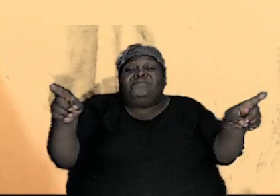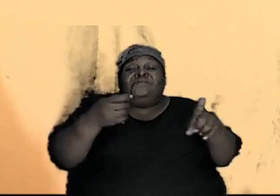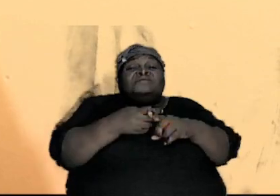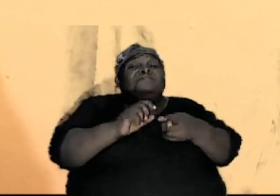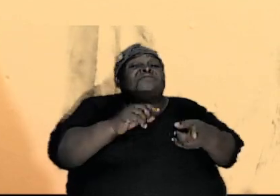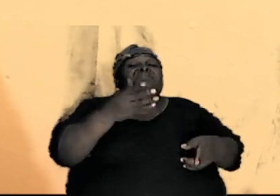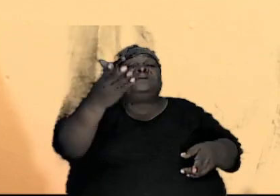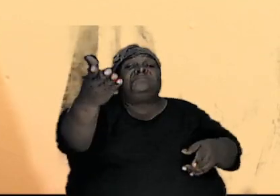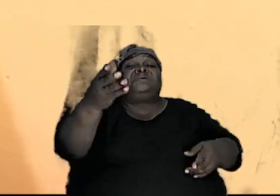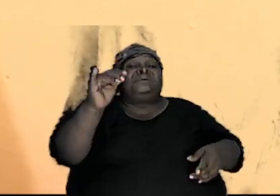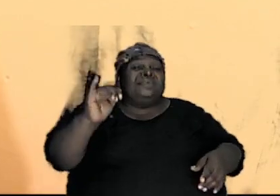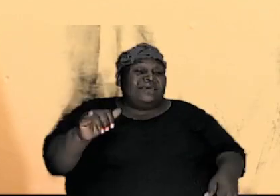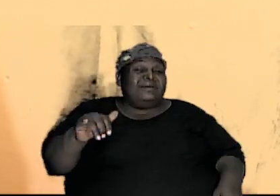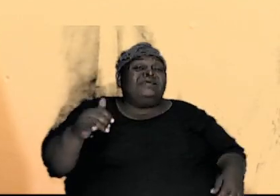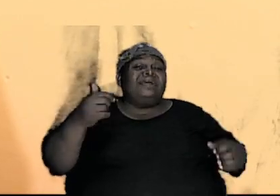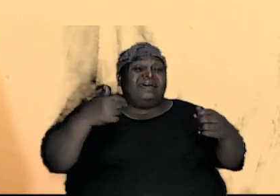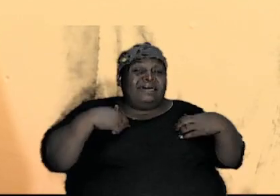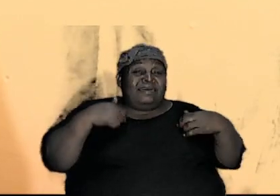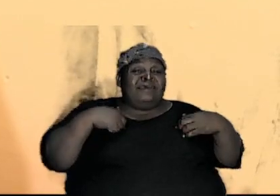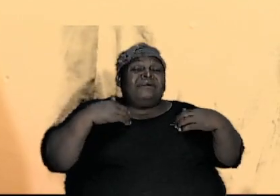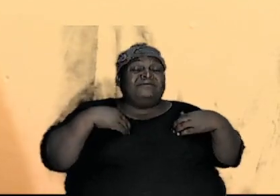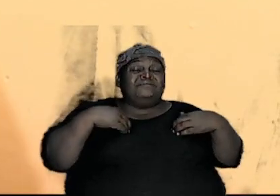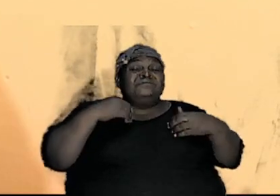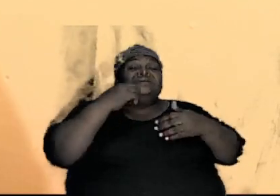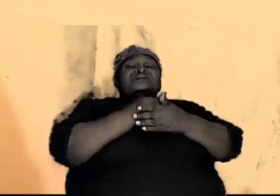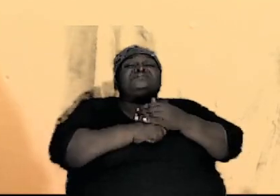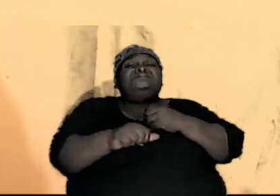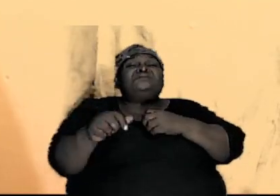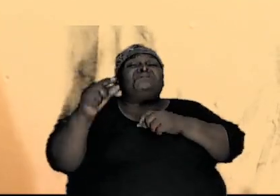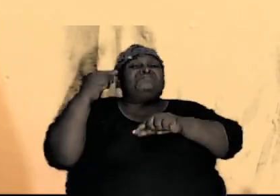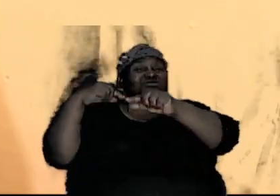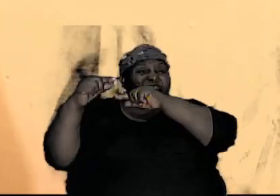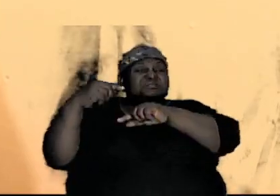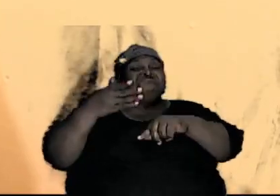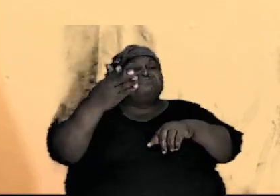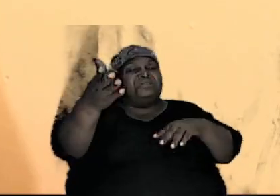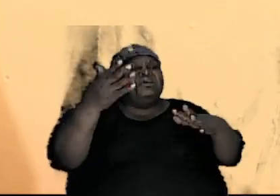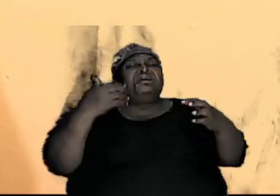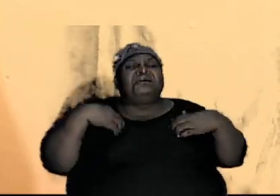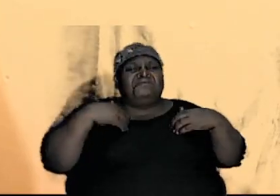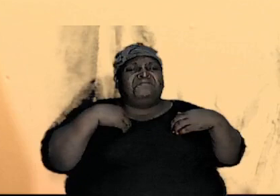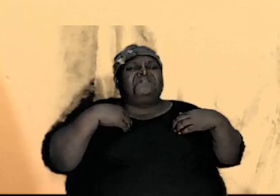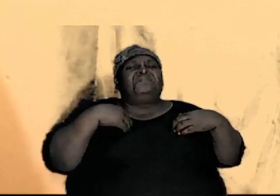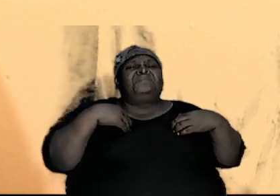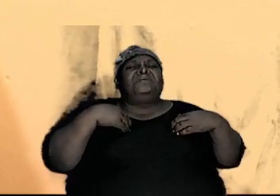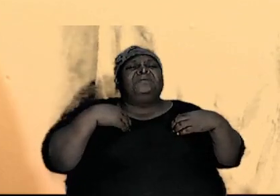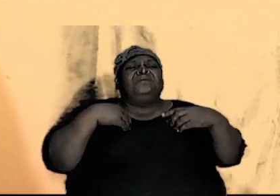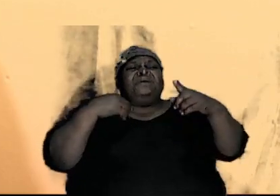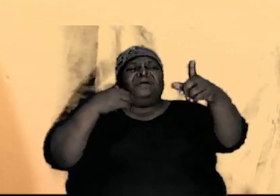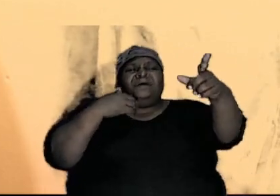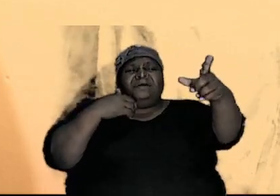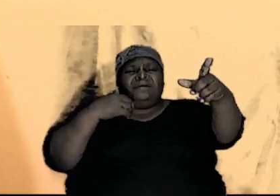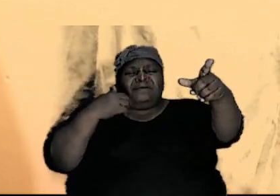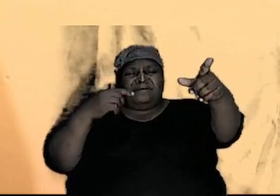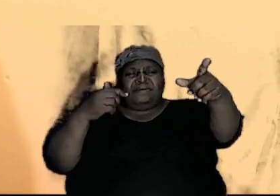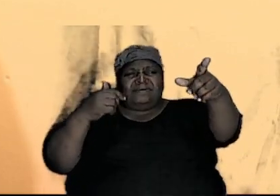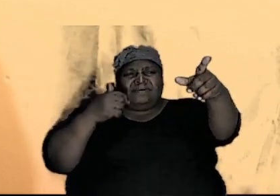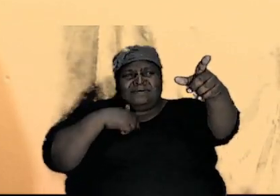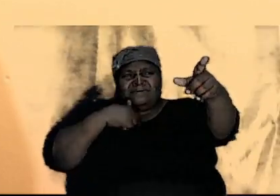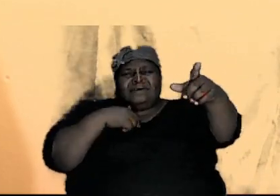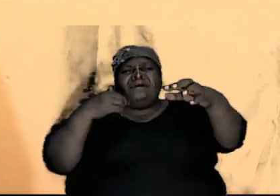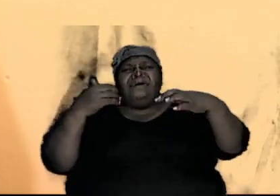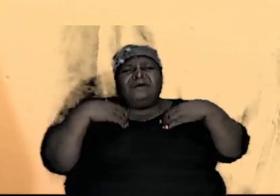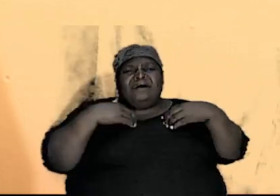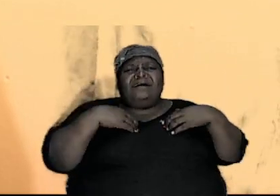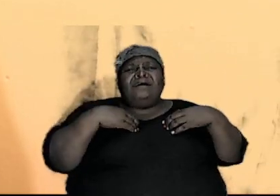yet I have some of the traits that they have I have a brother from the same dad and